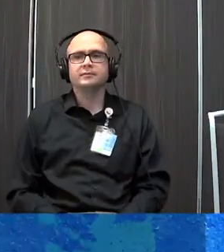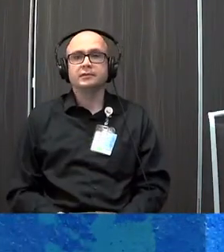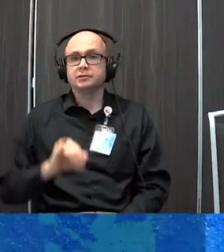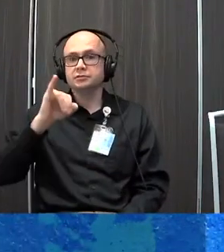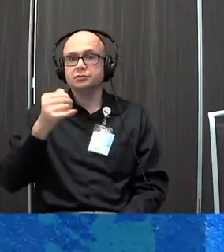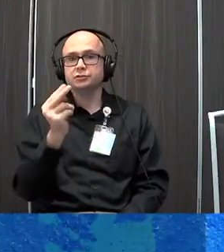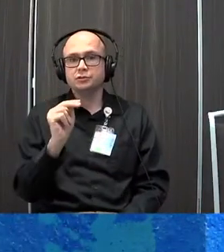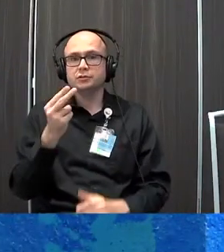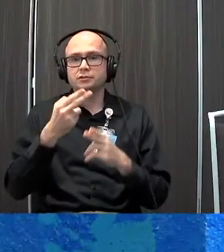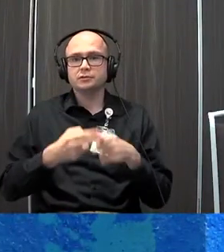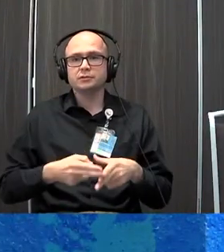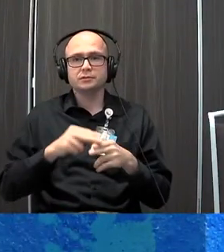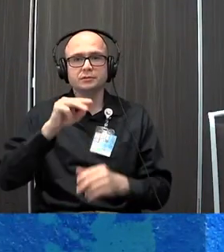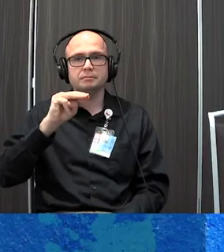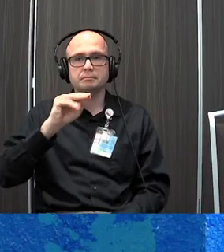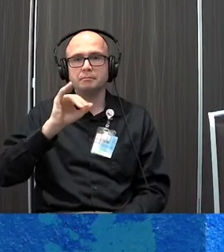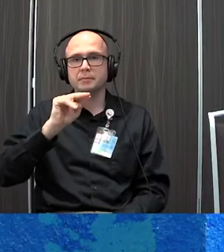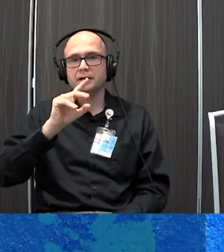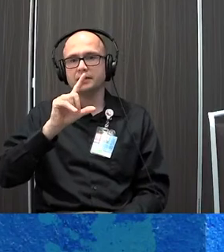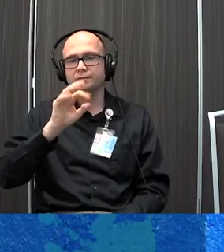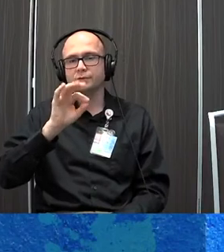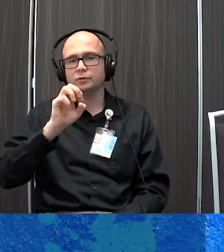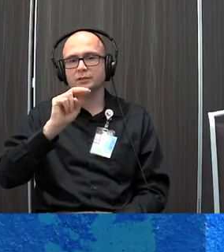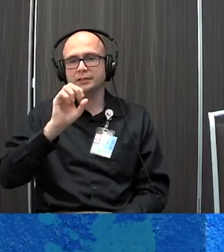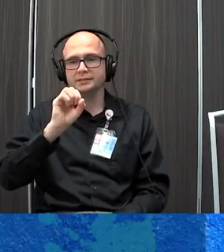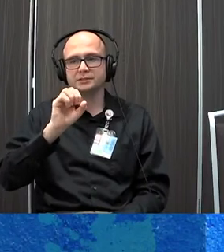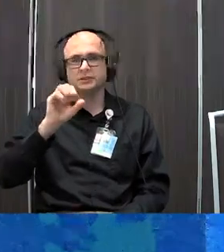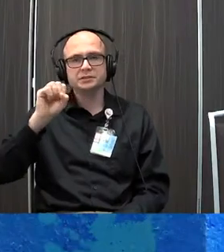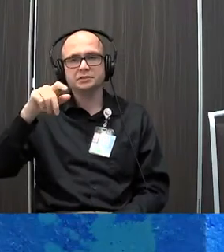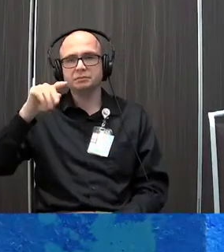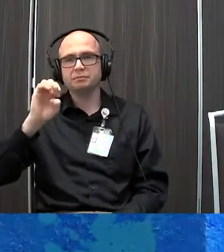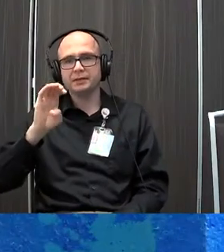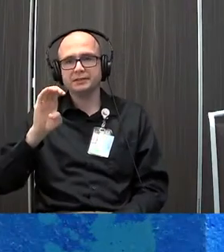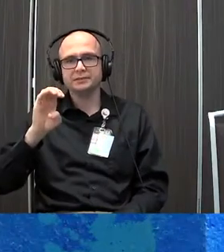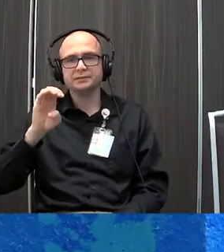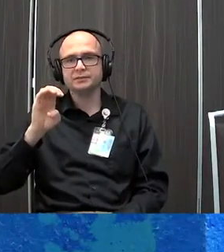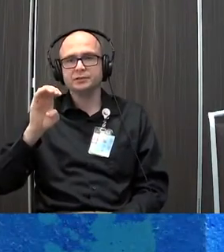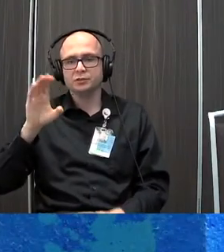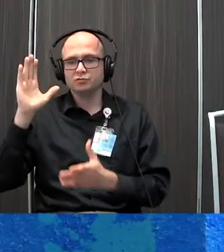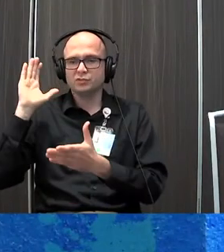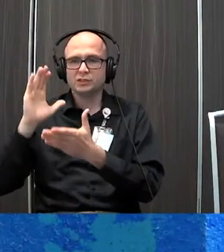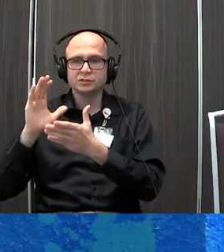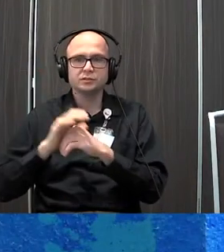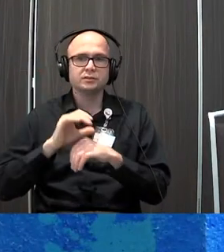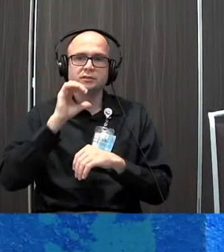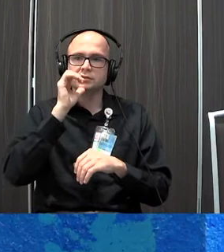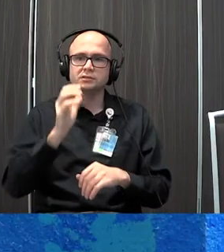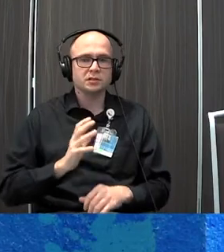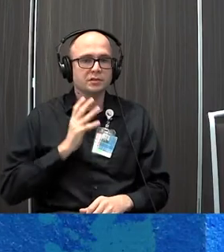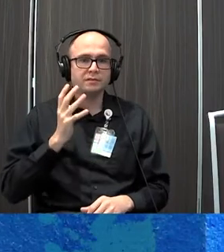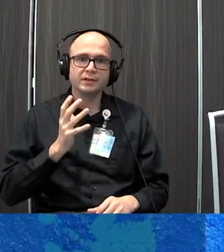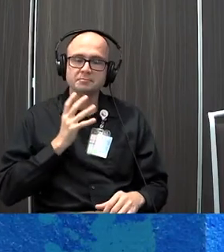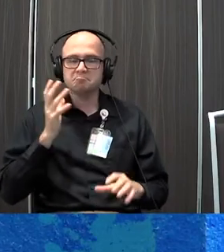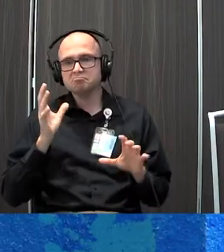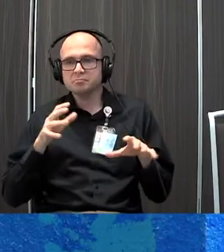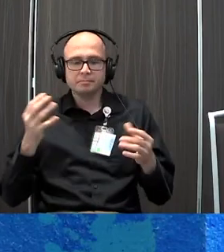was doing something called mindfulness-based stress reduction. And this is how he defines it. Mindfulness, it's not swanky. It's not woo-woo.